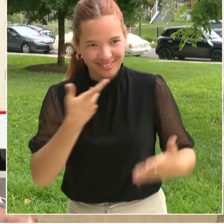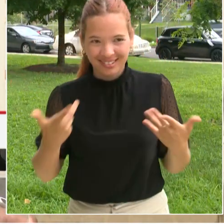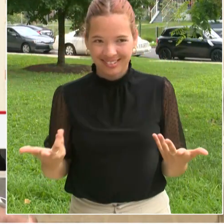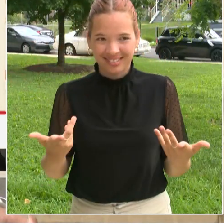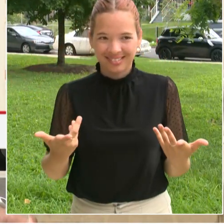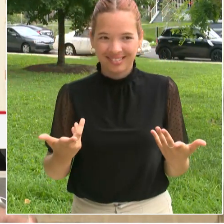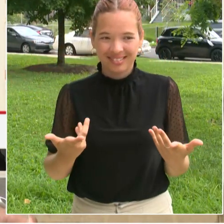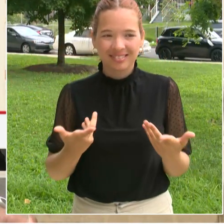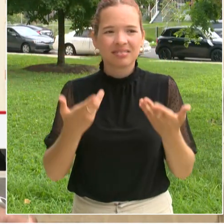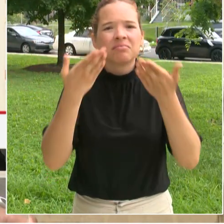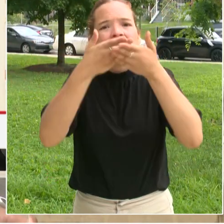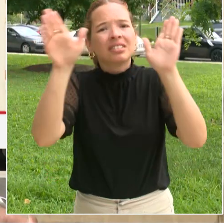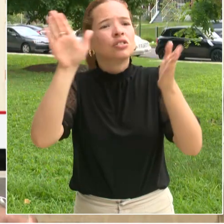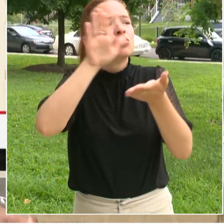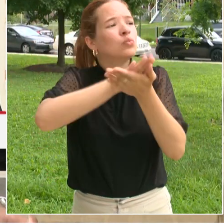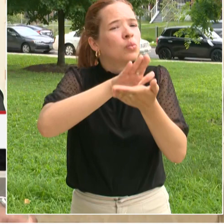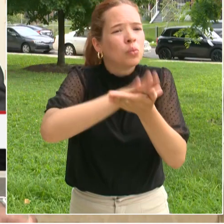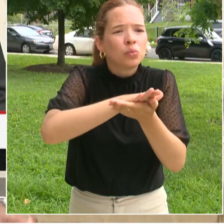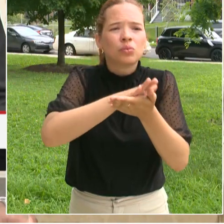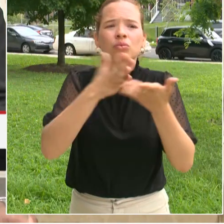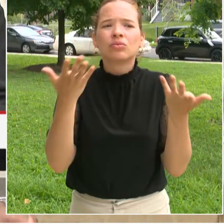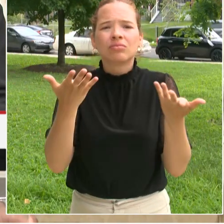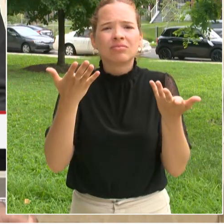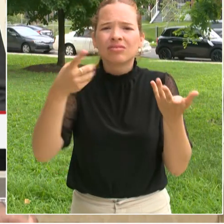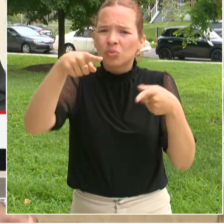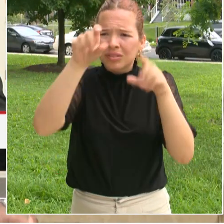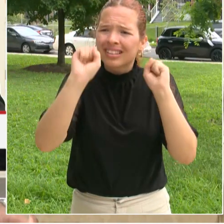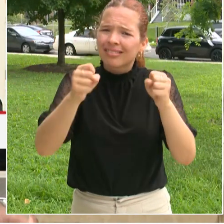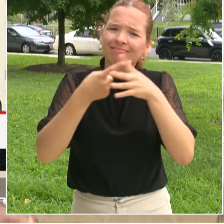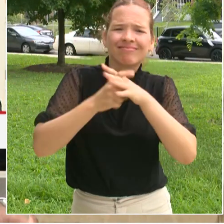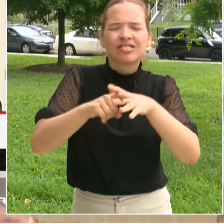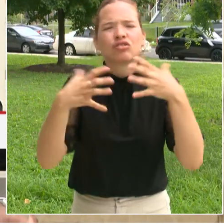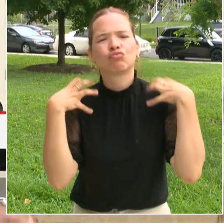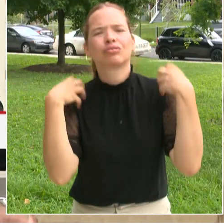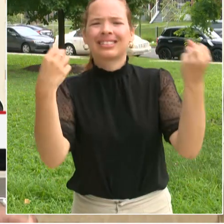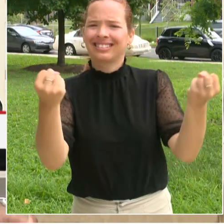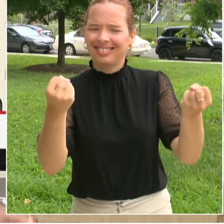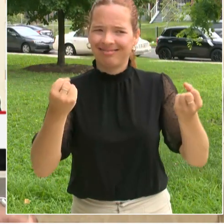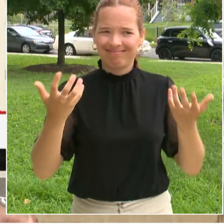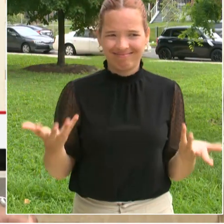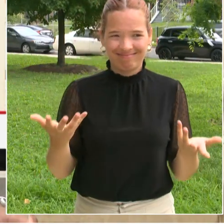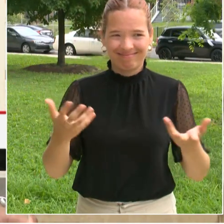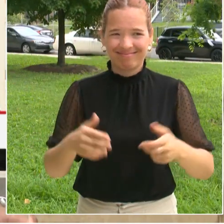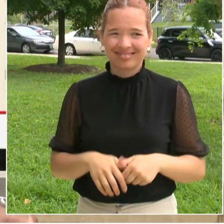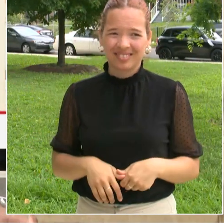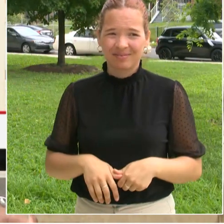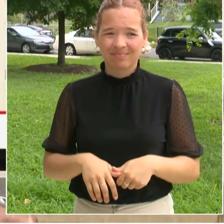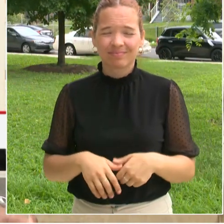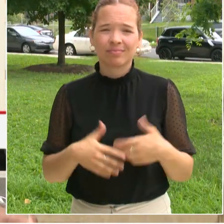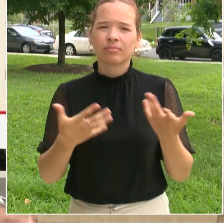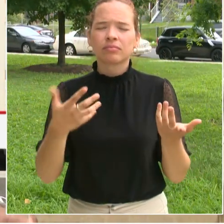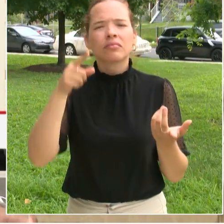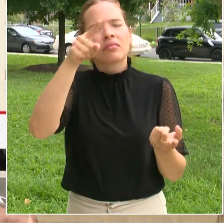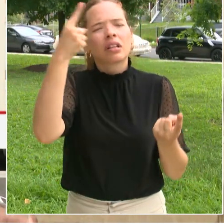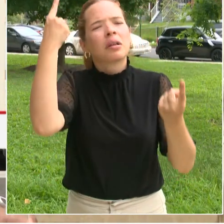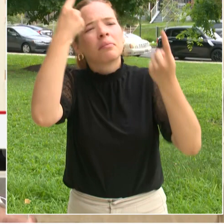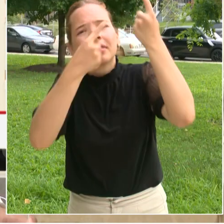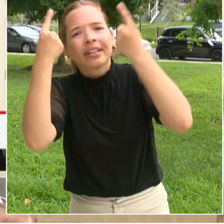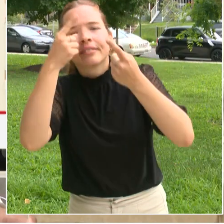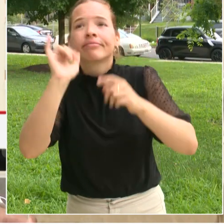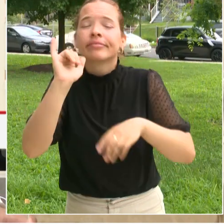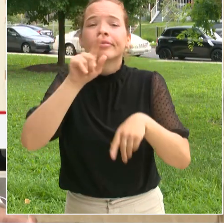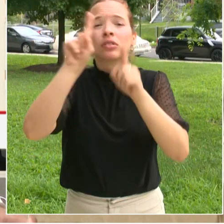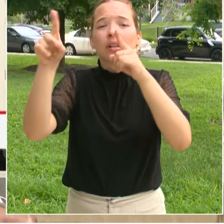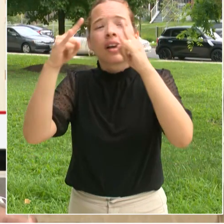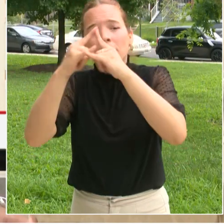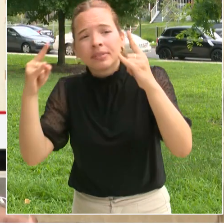our public schools can start the school year strong. As we think about, you know, camps and schedules and where families are, again,